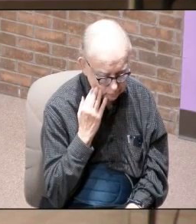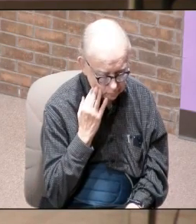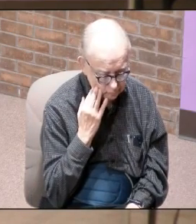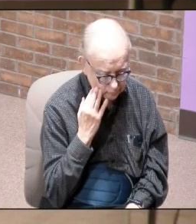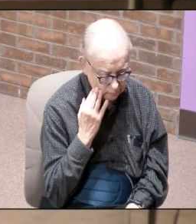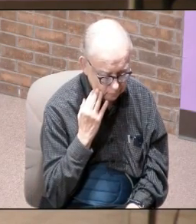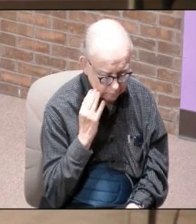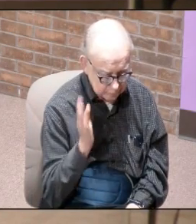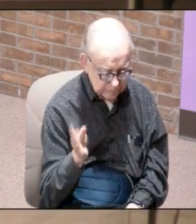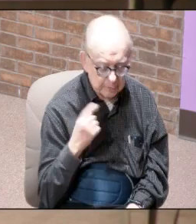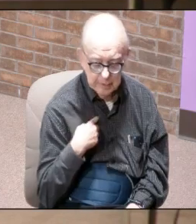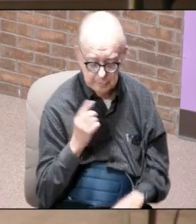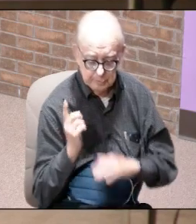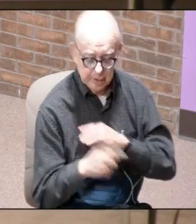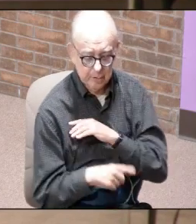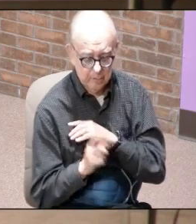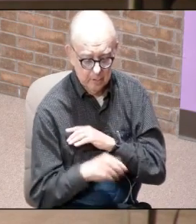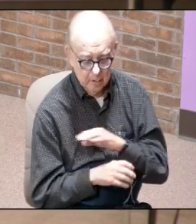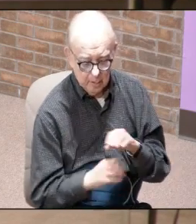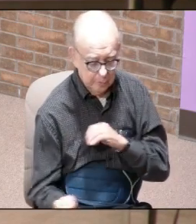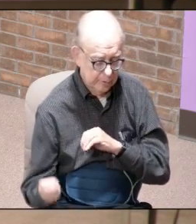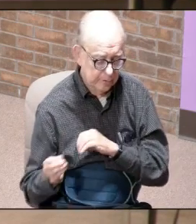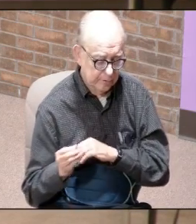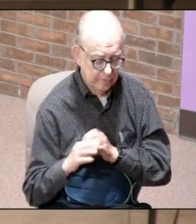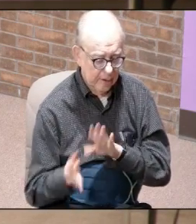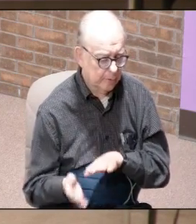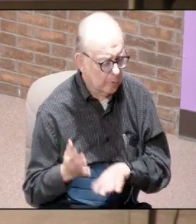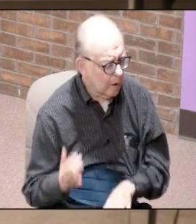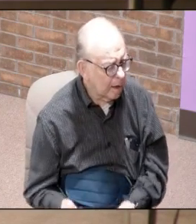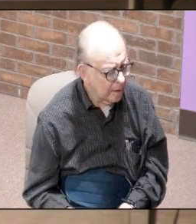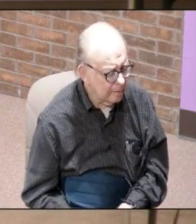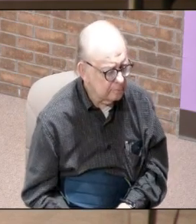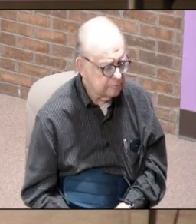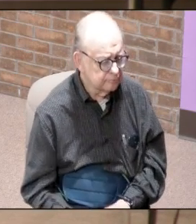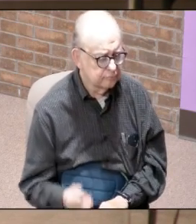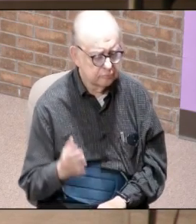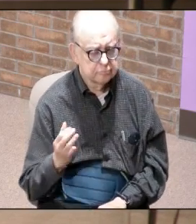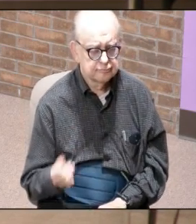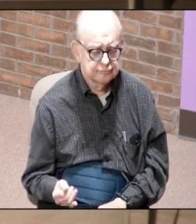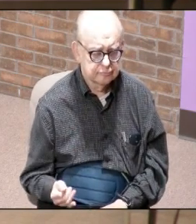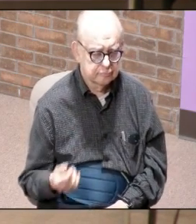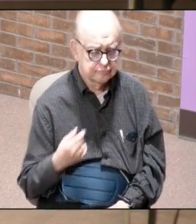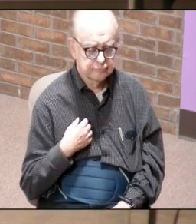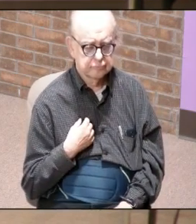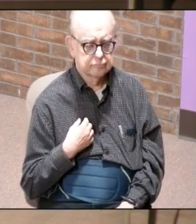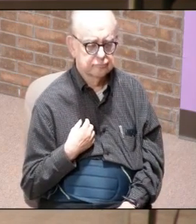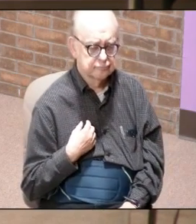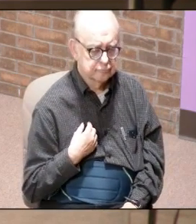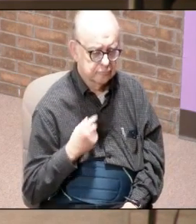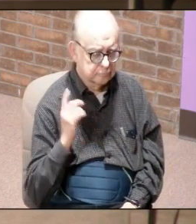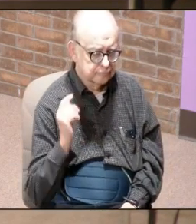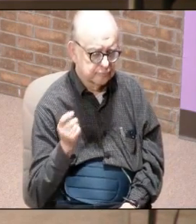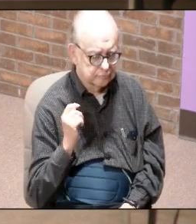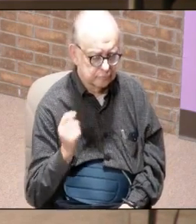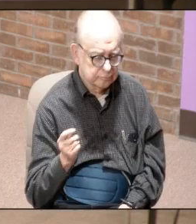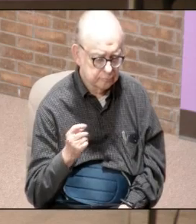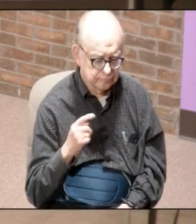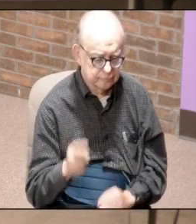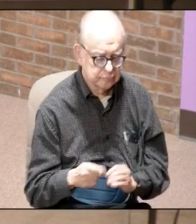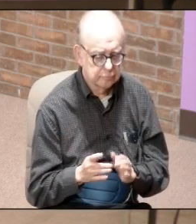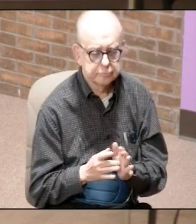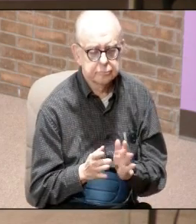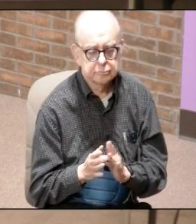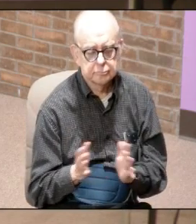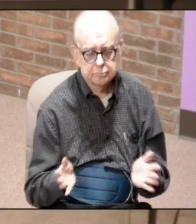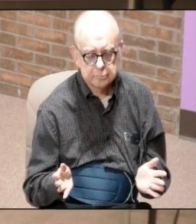I'm being punished put to death because I was testifying about